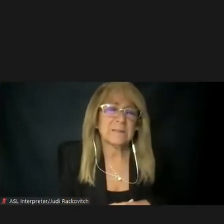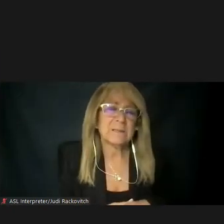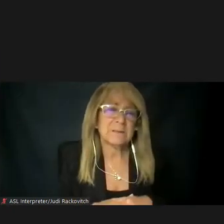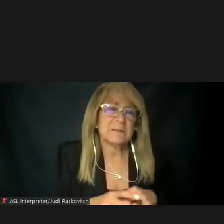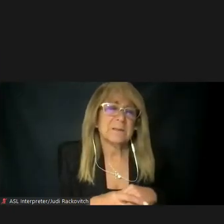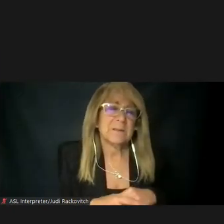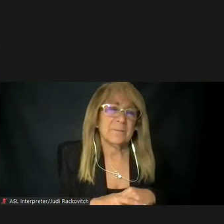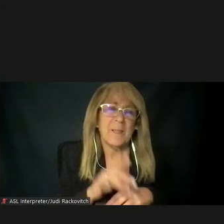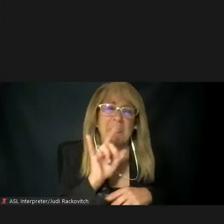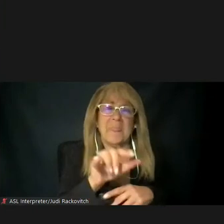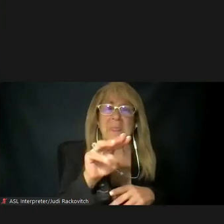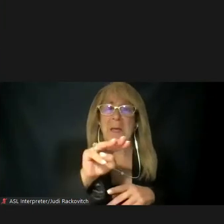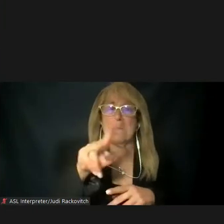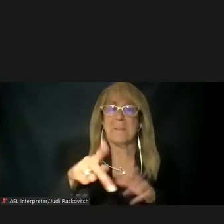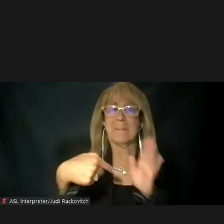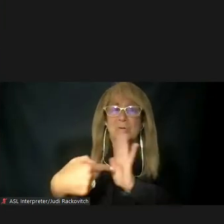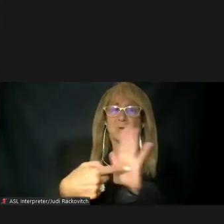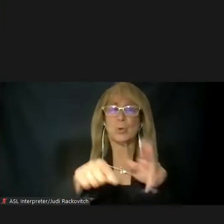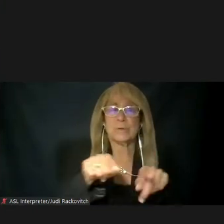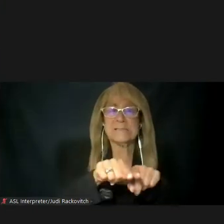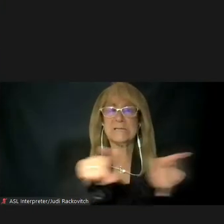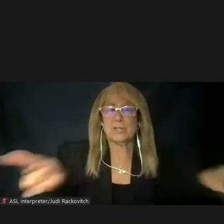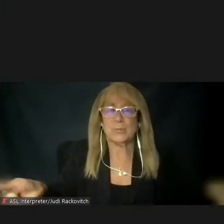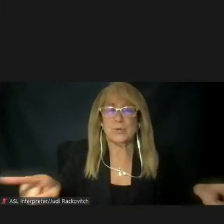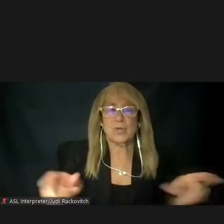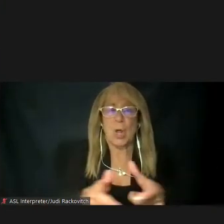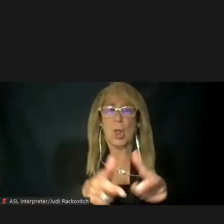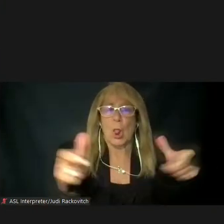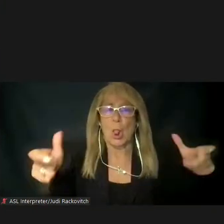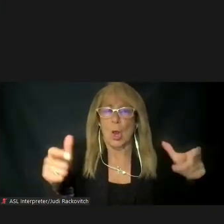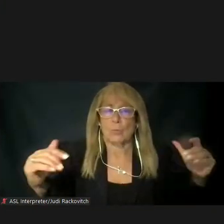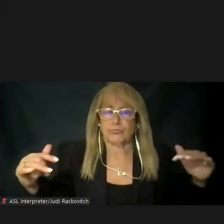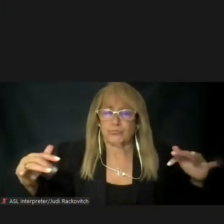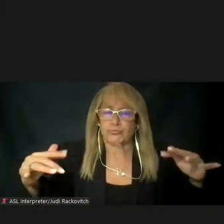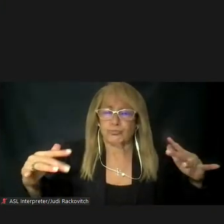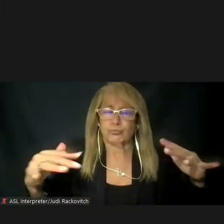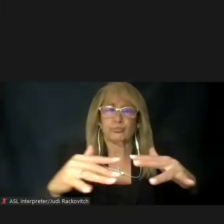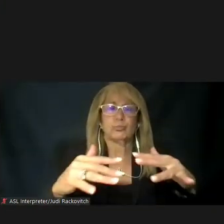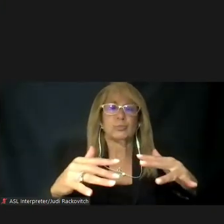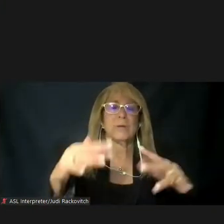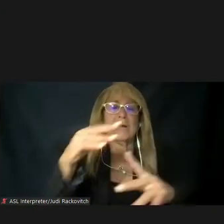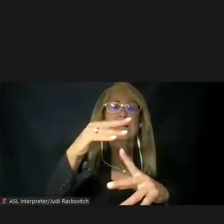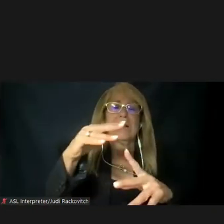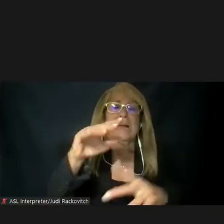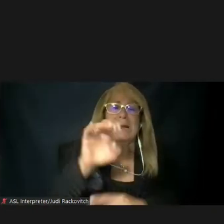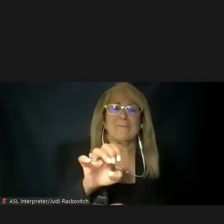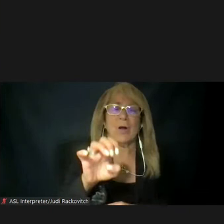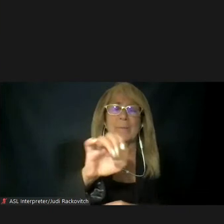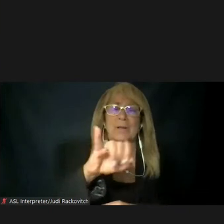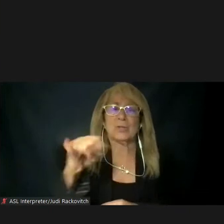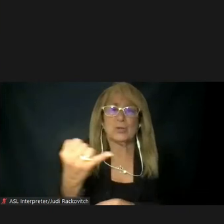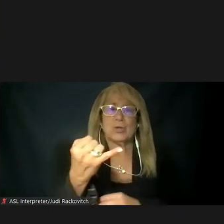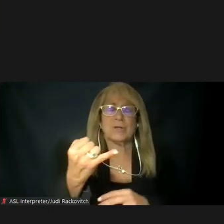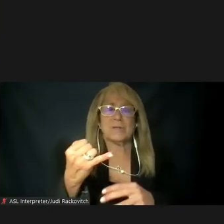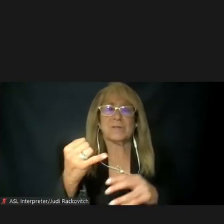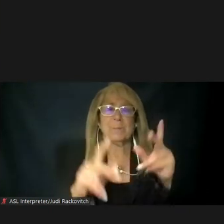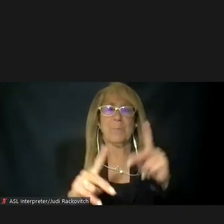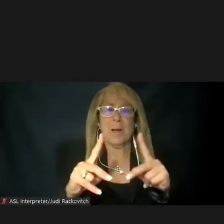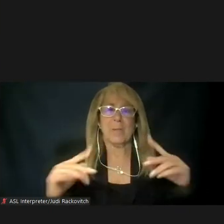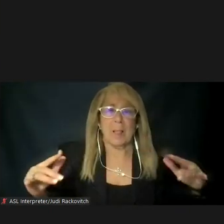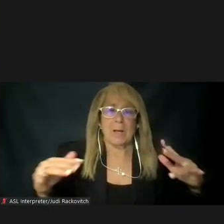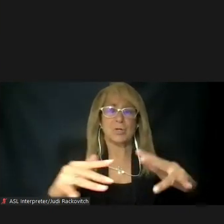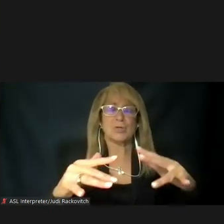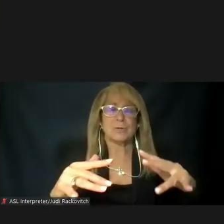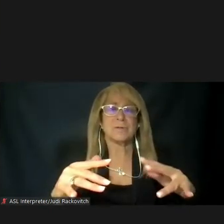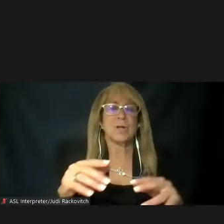This map shows the distribution in large concentrations of environmental justice populations throughout our study area. New York City